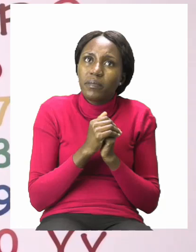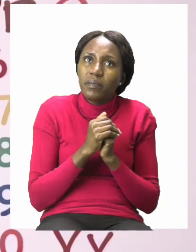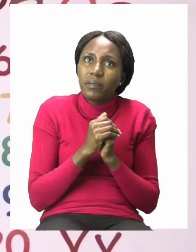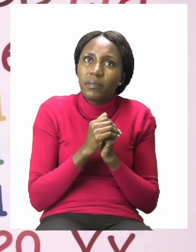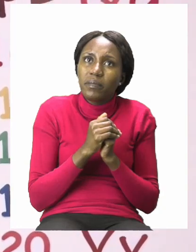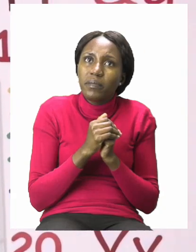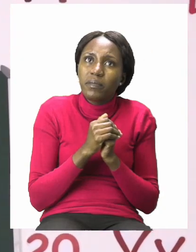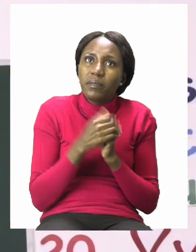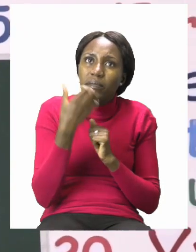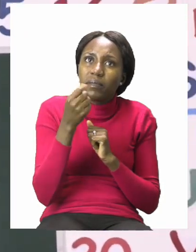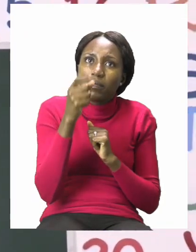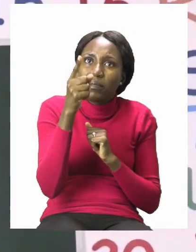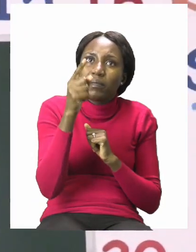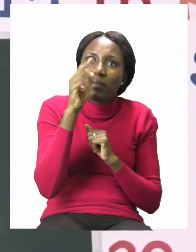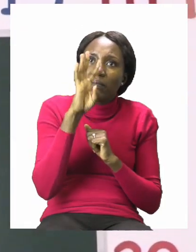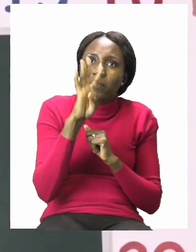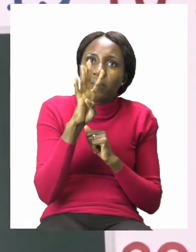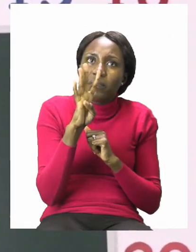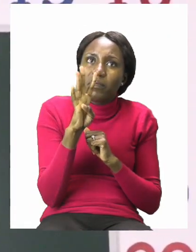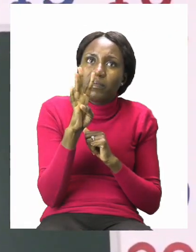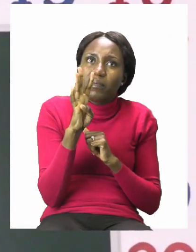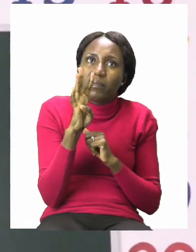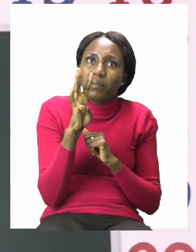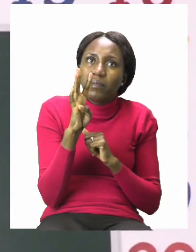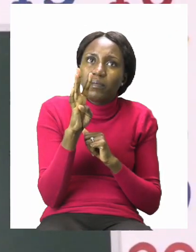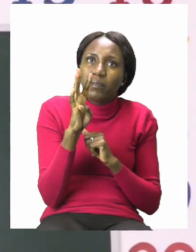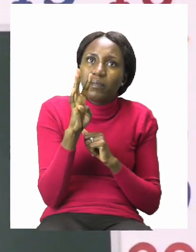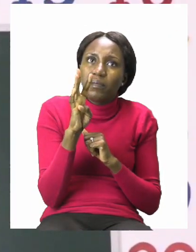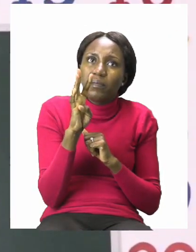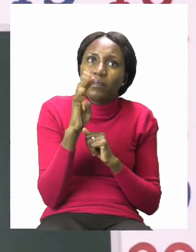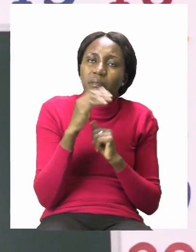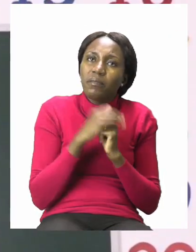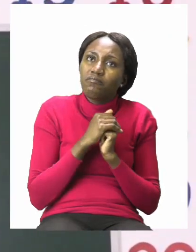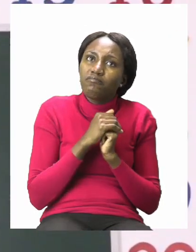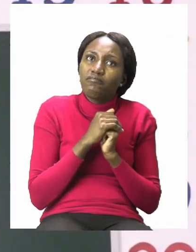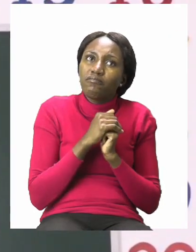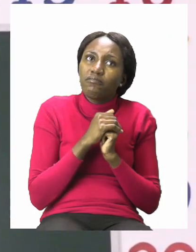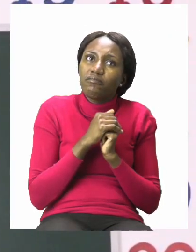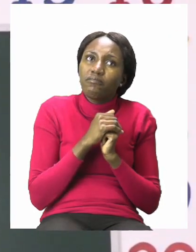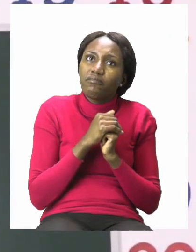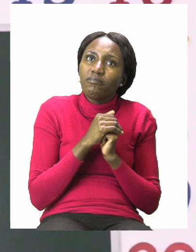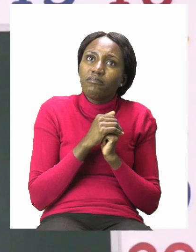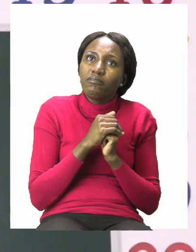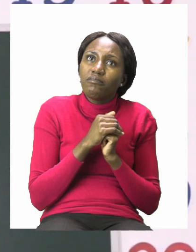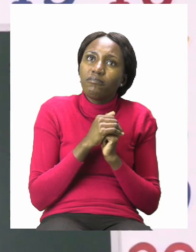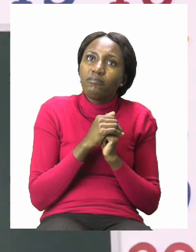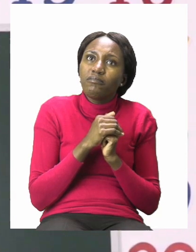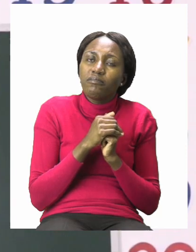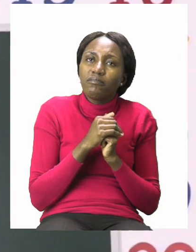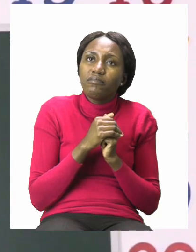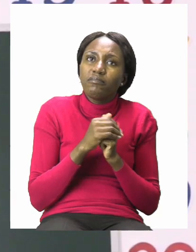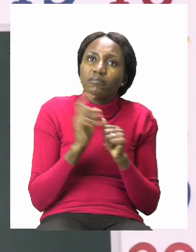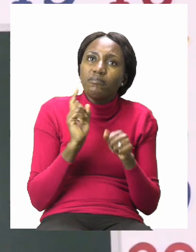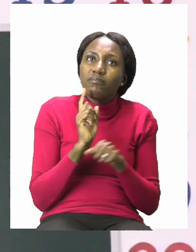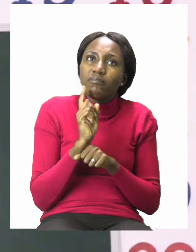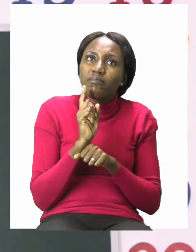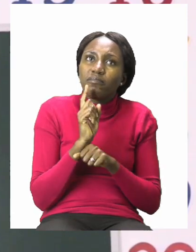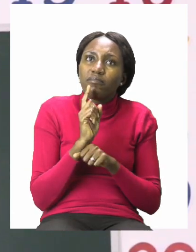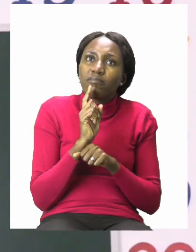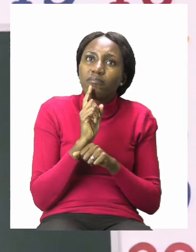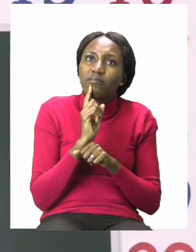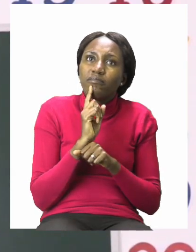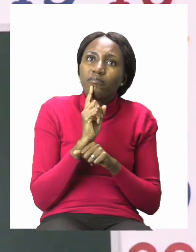these four. So, what I'm going to do is, I'm going to ask for your help. The first thing that I'm going to do